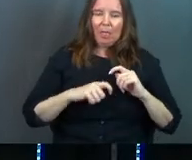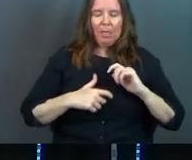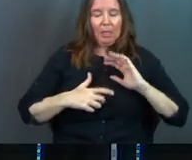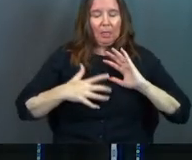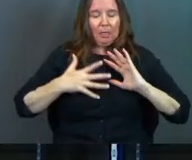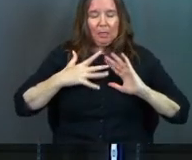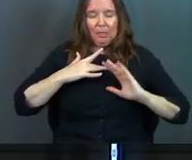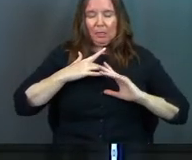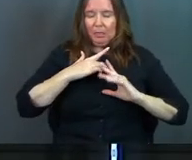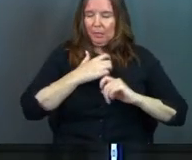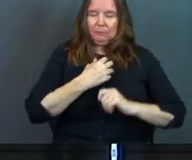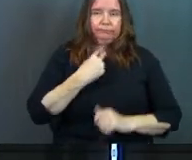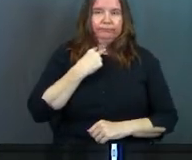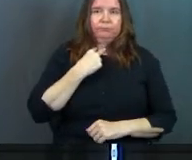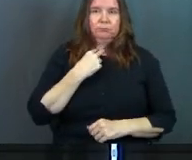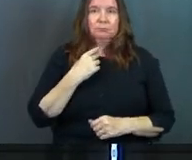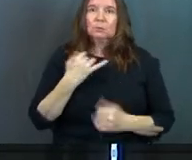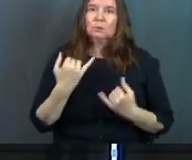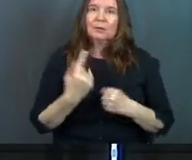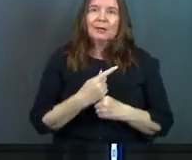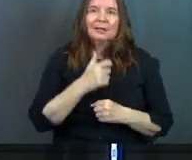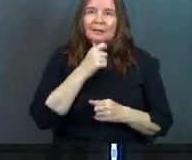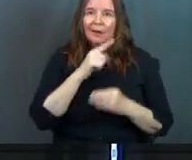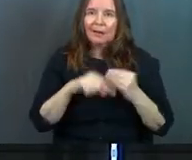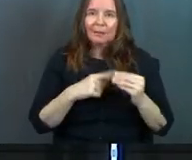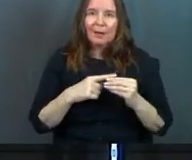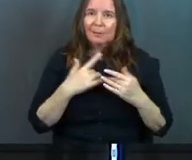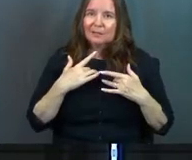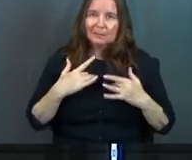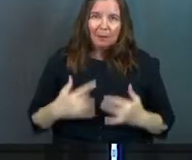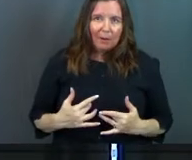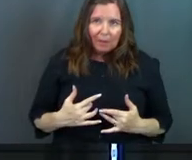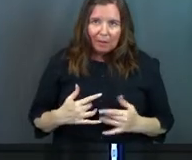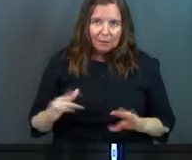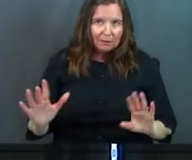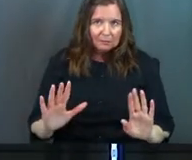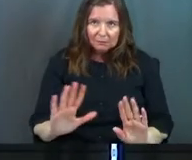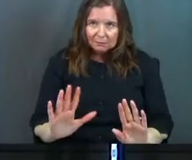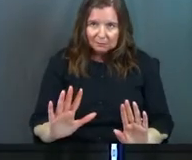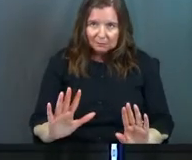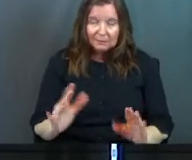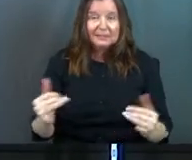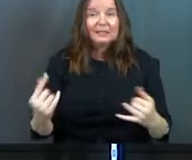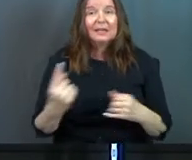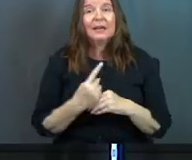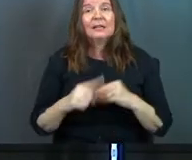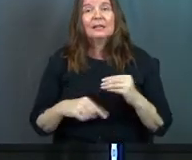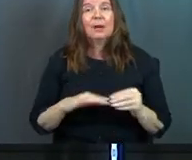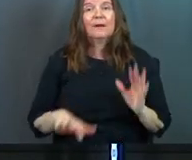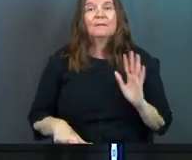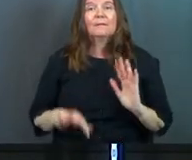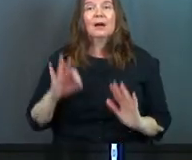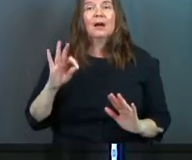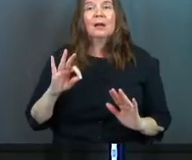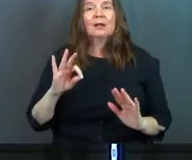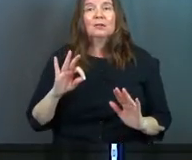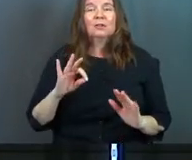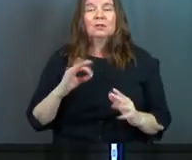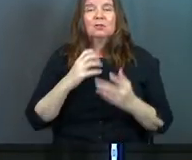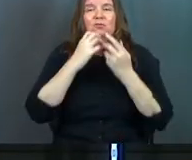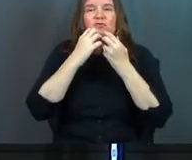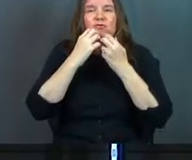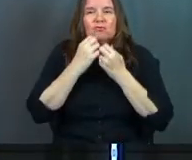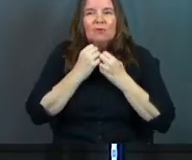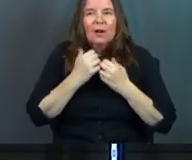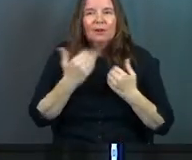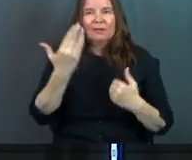in it all. And so today isn't about being depressed about it. Today is about finding the treasure